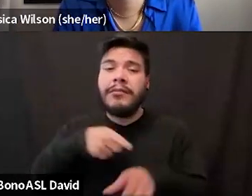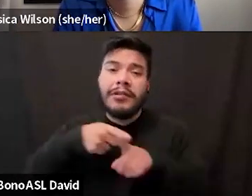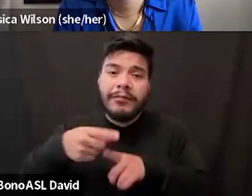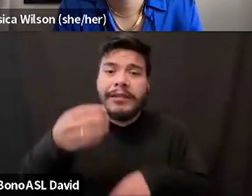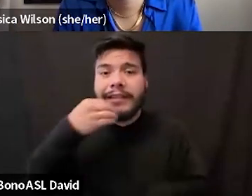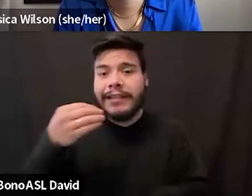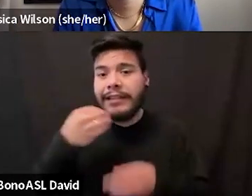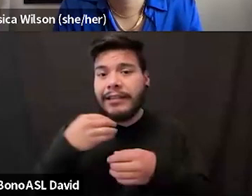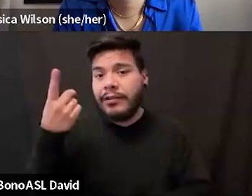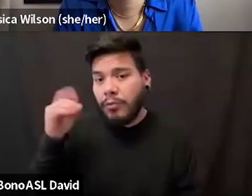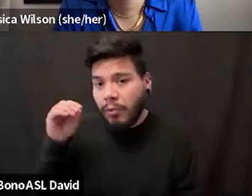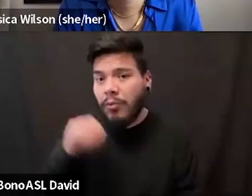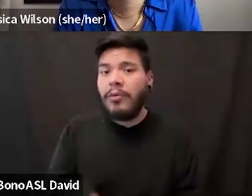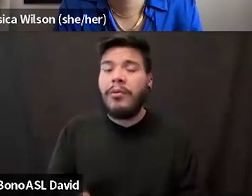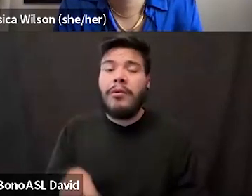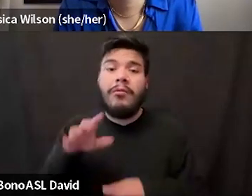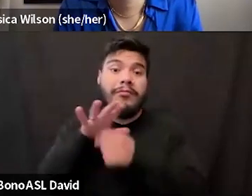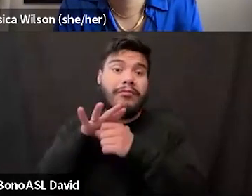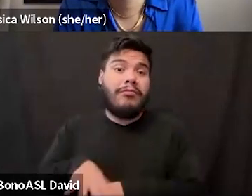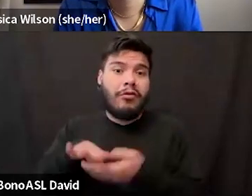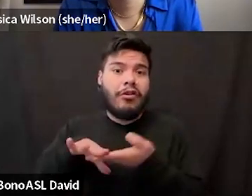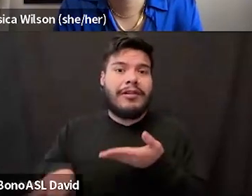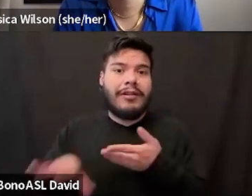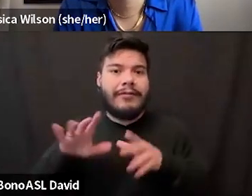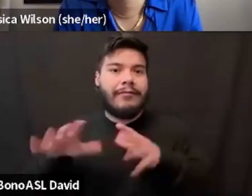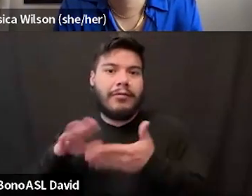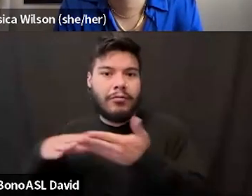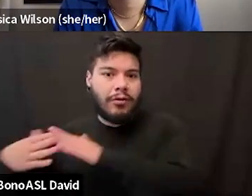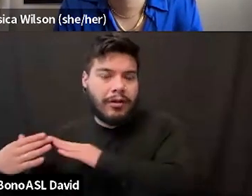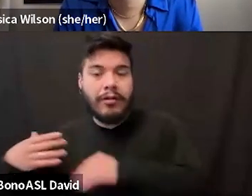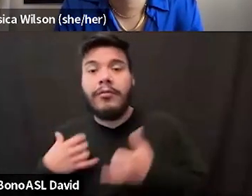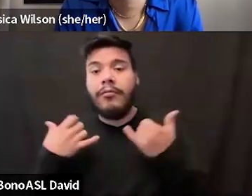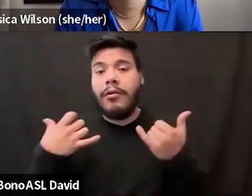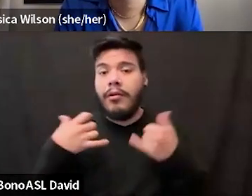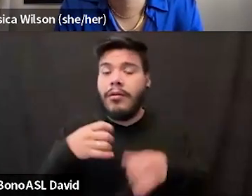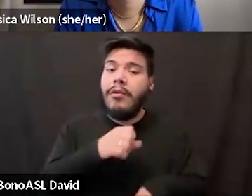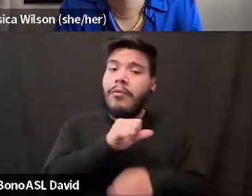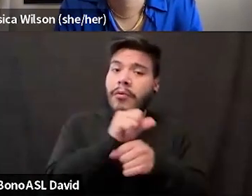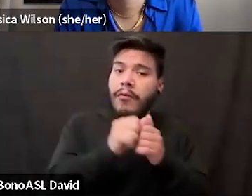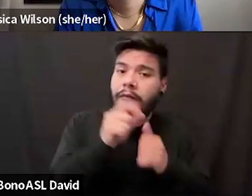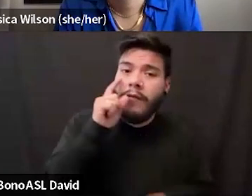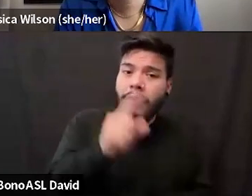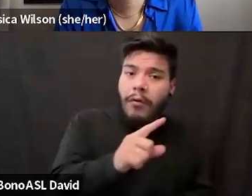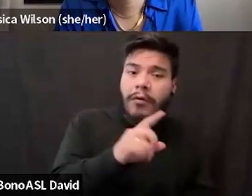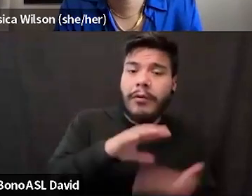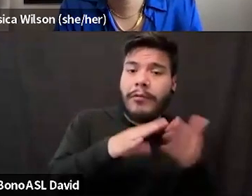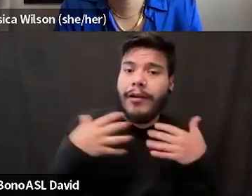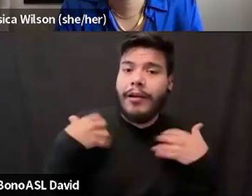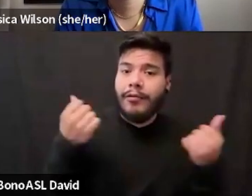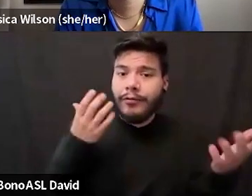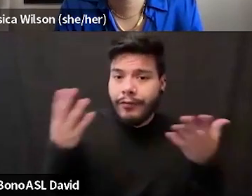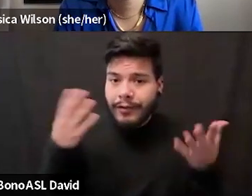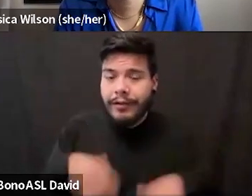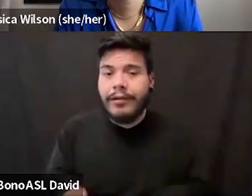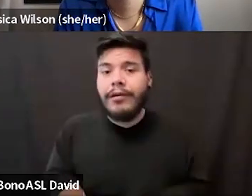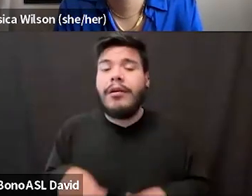folks. I have worked for academic institutions, but right now I work for Lion Martin Community Health Services, a collaborative care